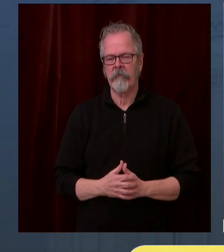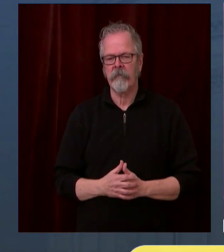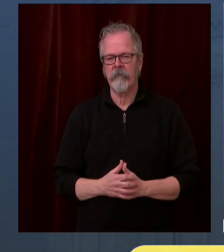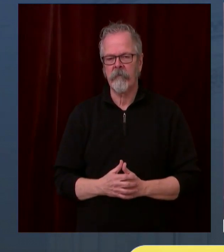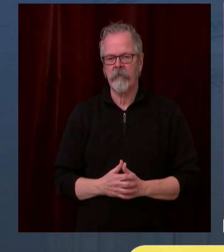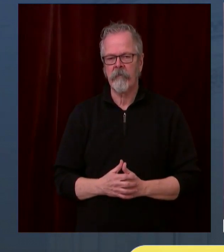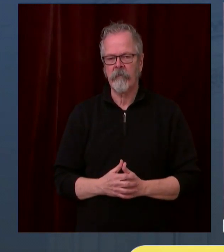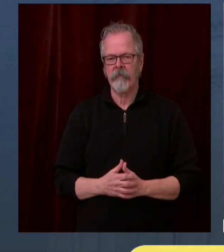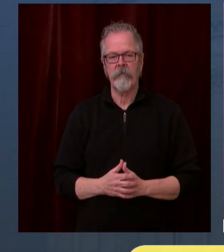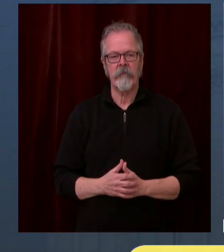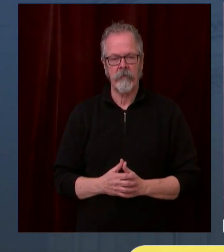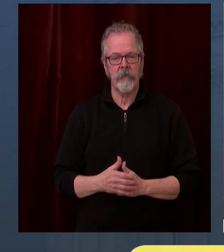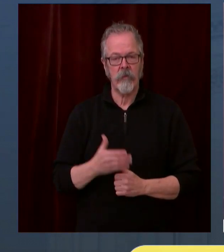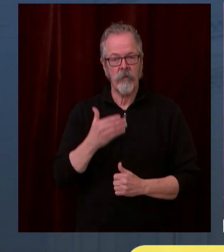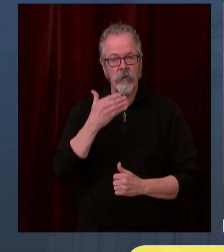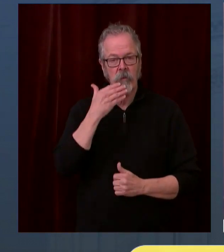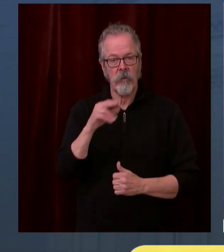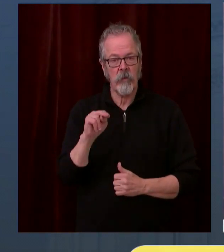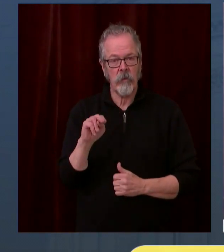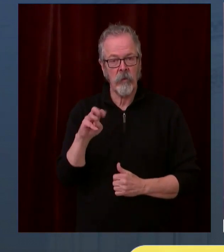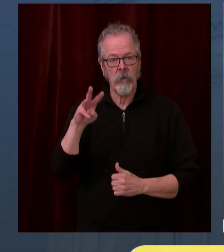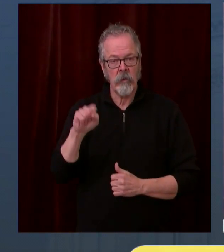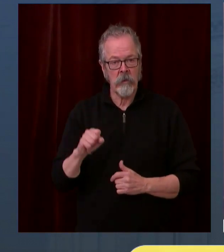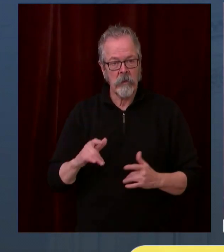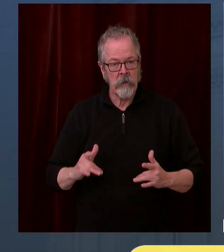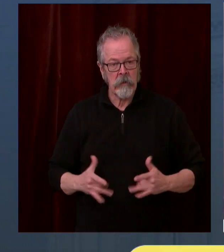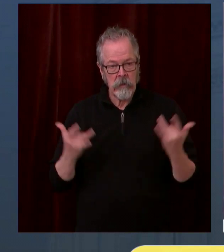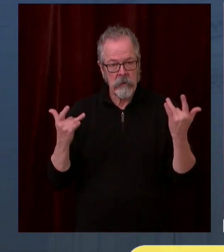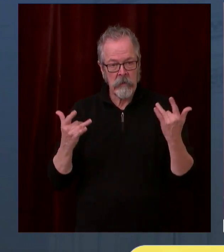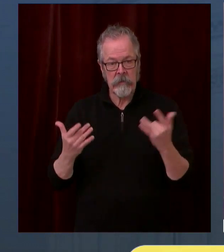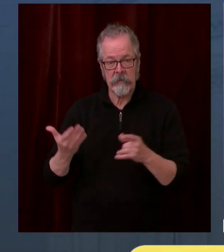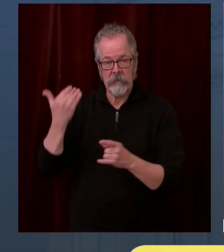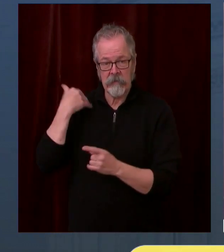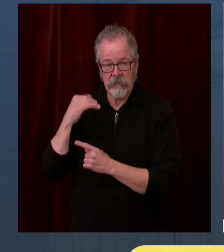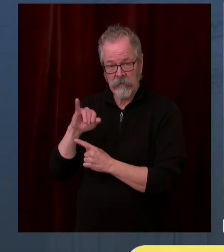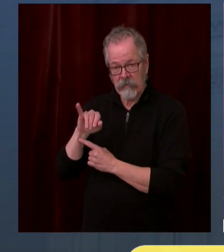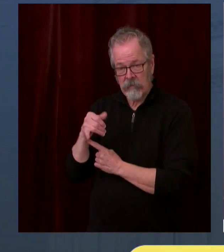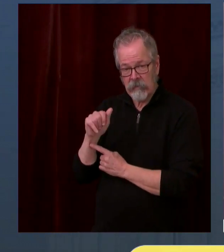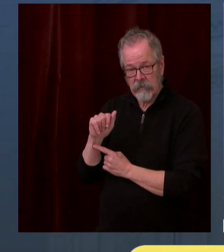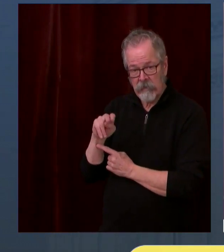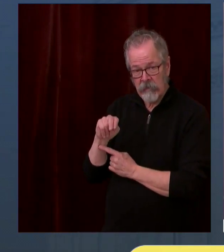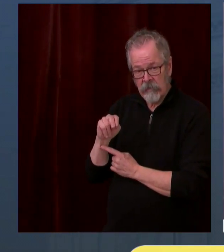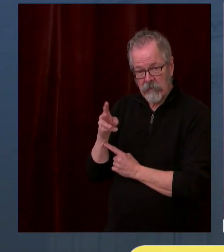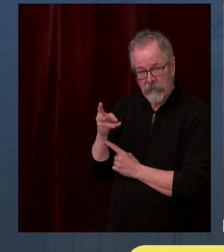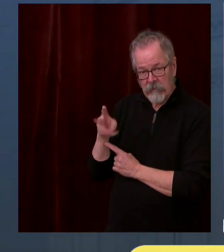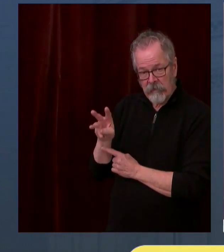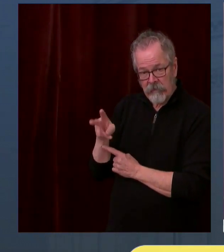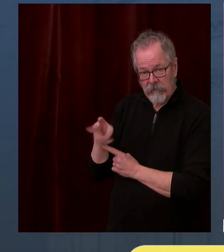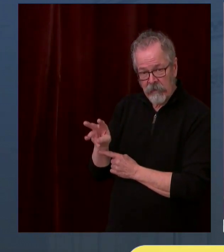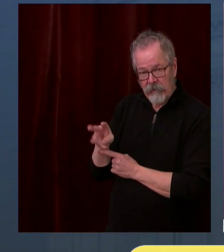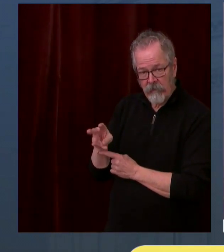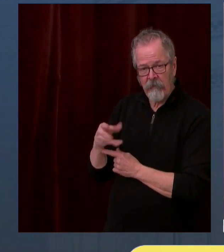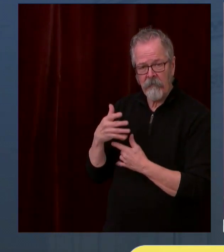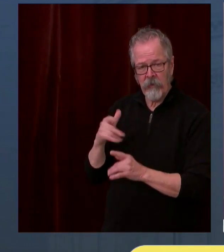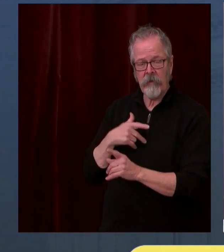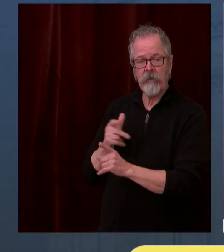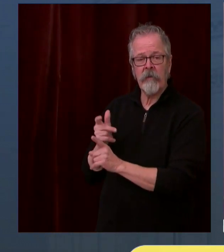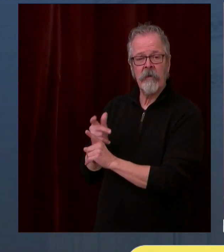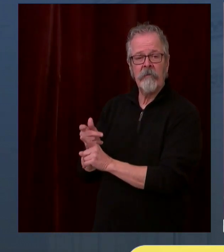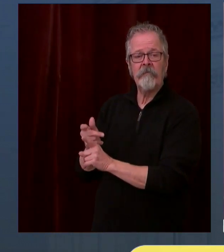we've given almost 295,000 doses of vaccine. That's